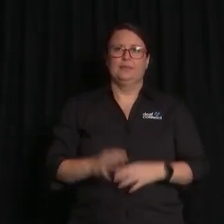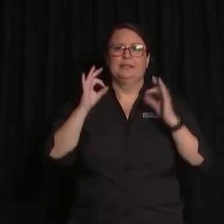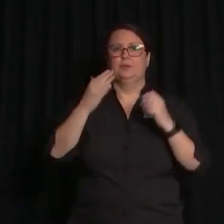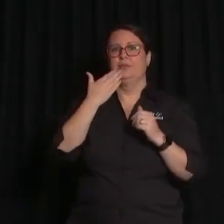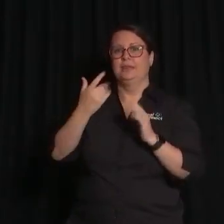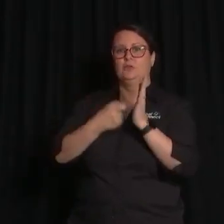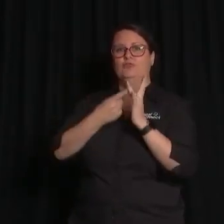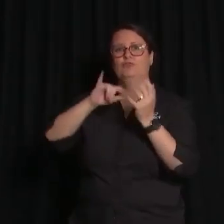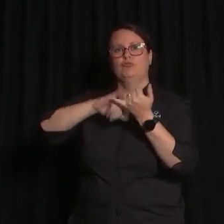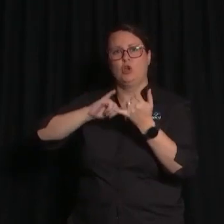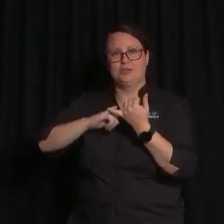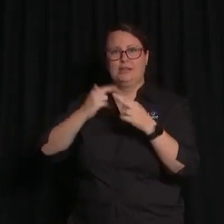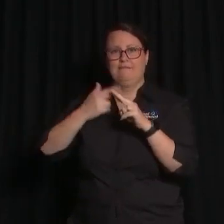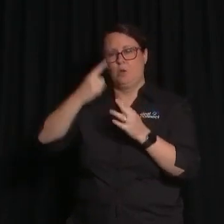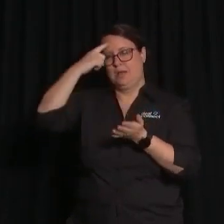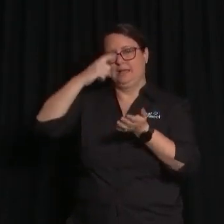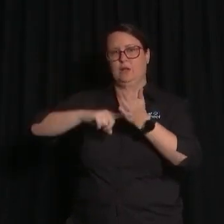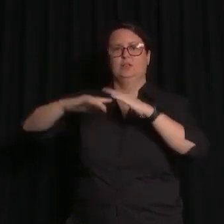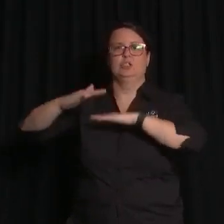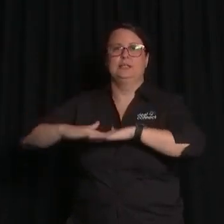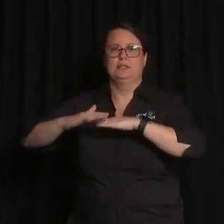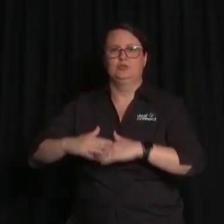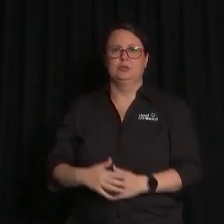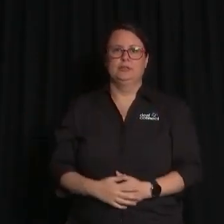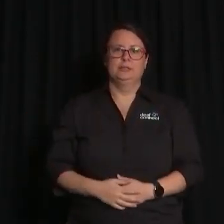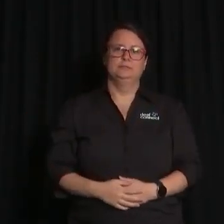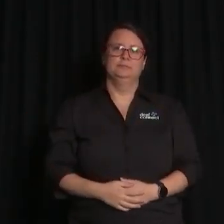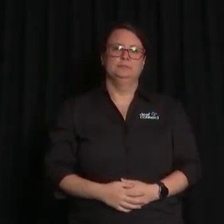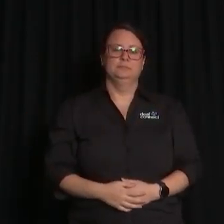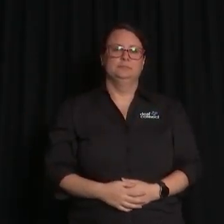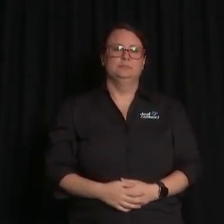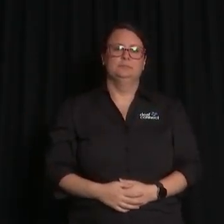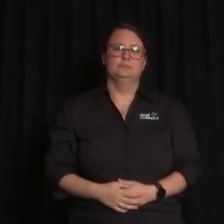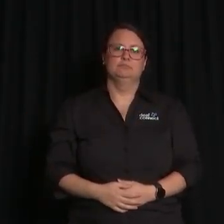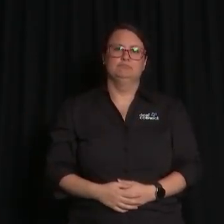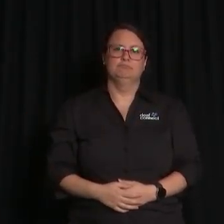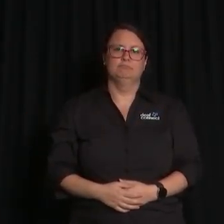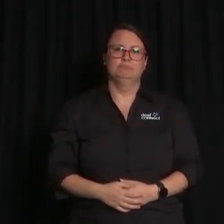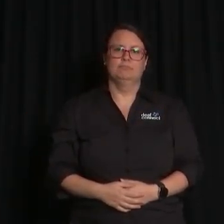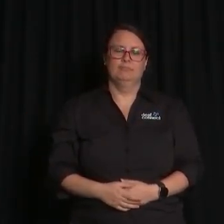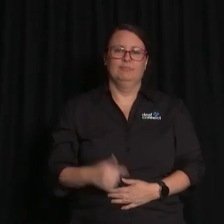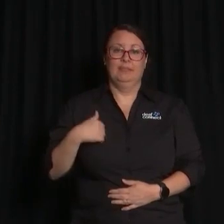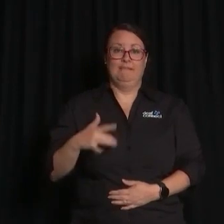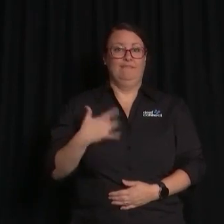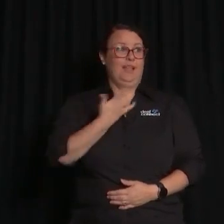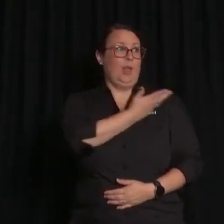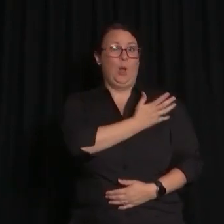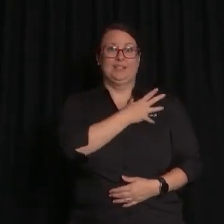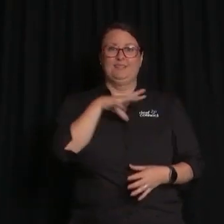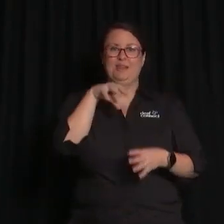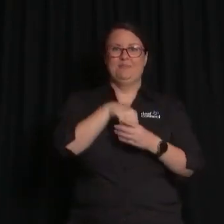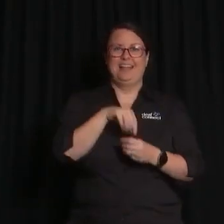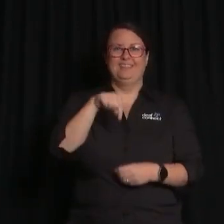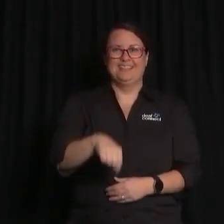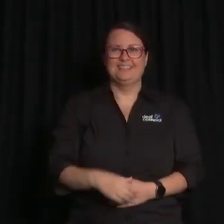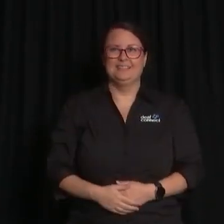for conducting the Acknowledgement of Country today. It's a real honour for me to be part of this event. By day, I'm